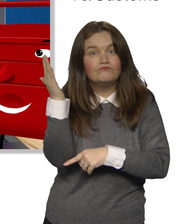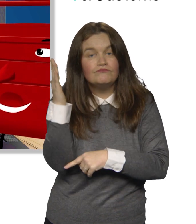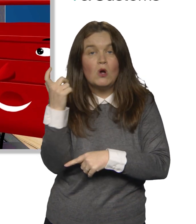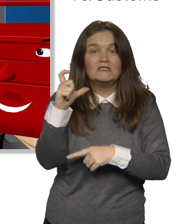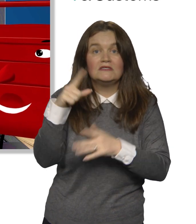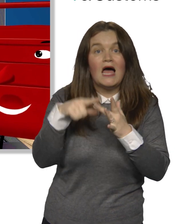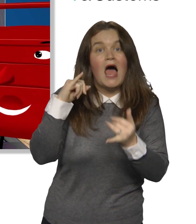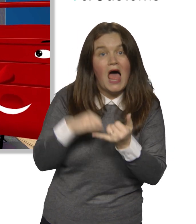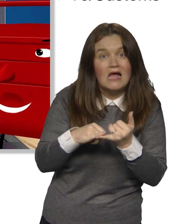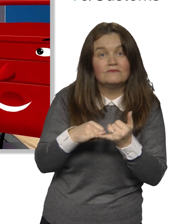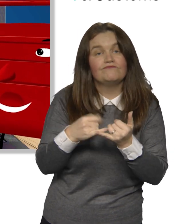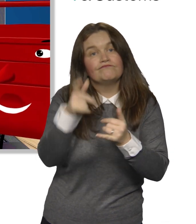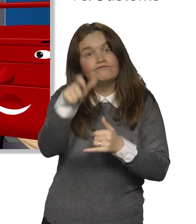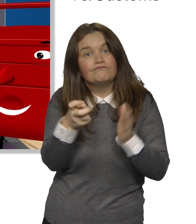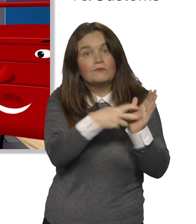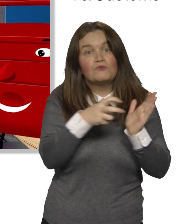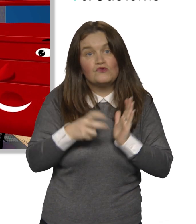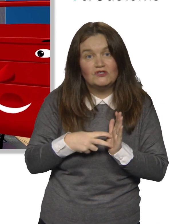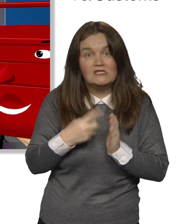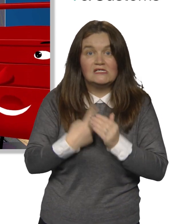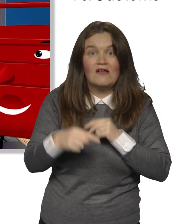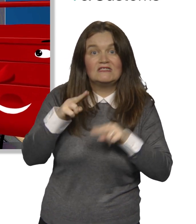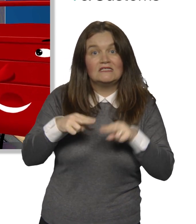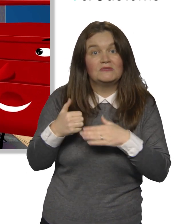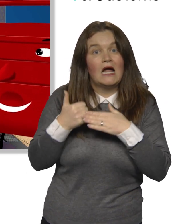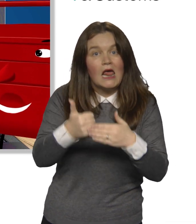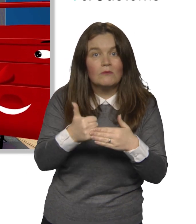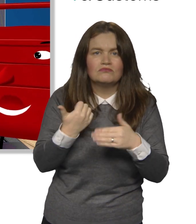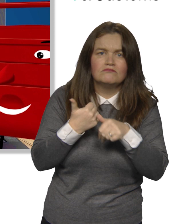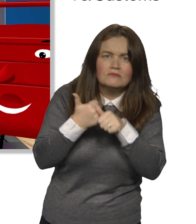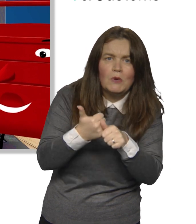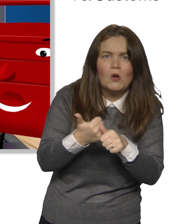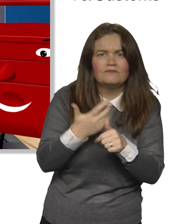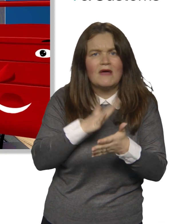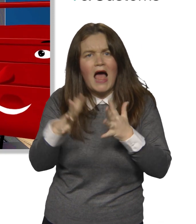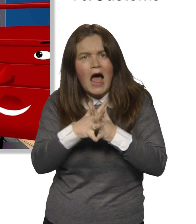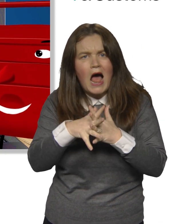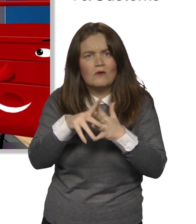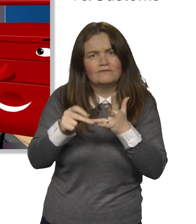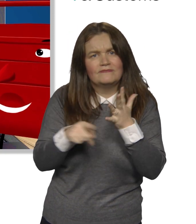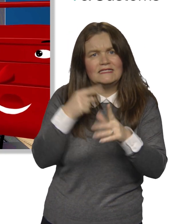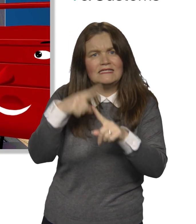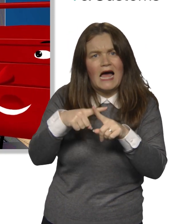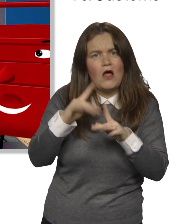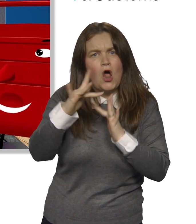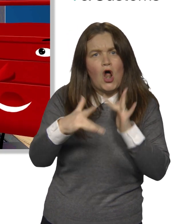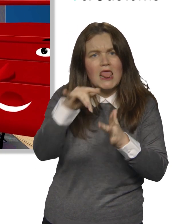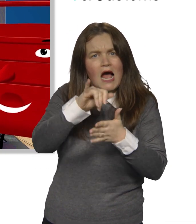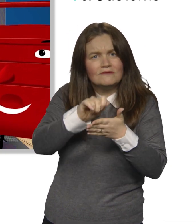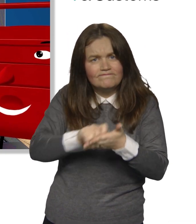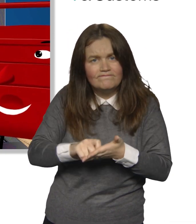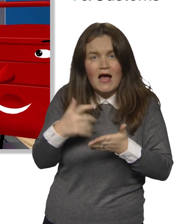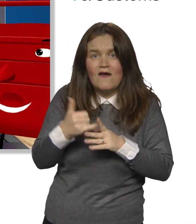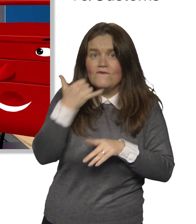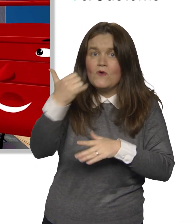CIS for subcontractors, self-assessment help and support and how to complete your online tax return. And there are